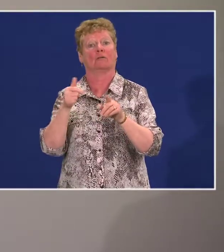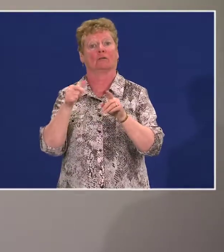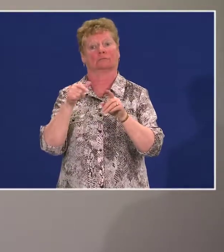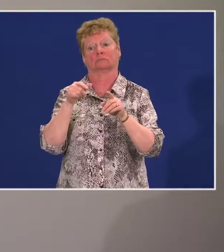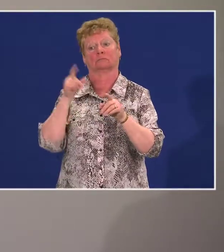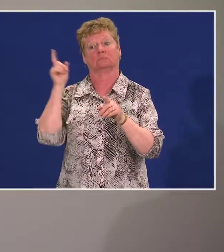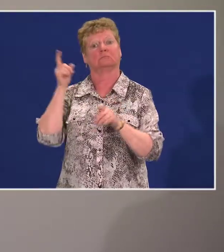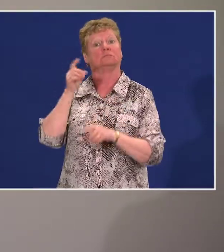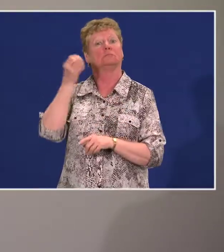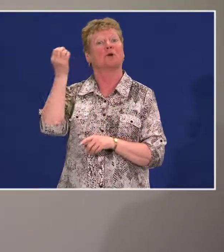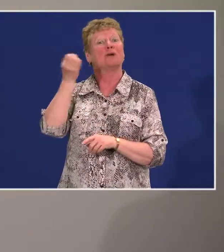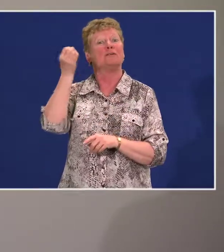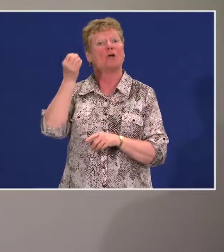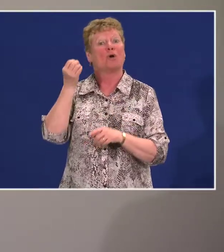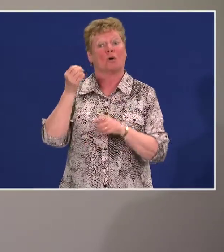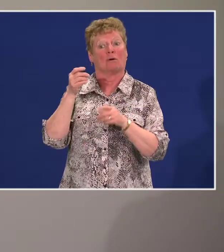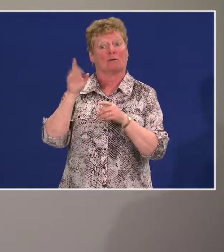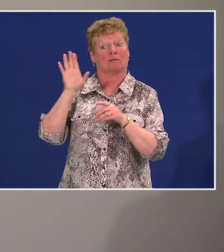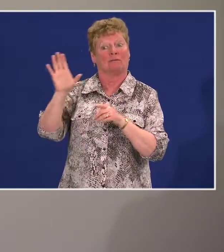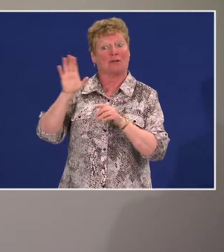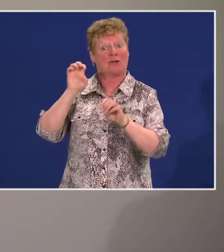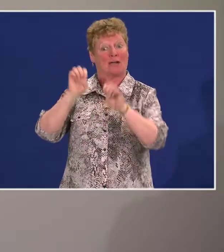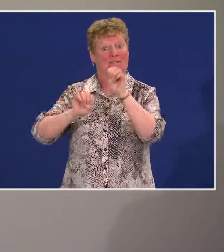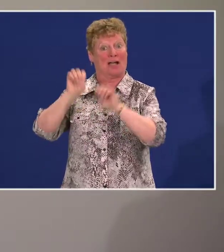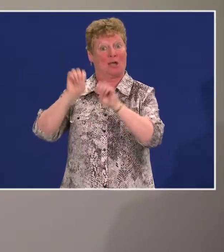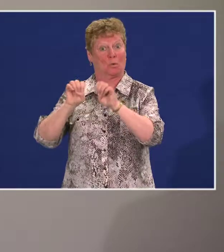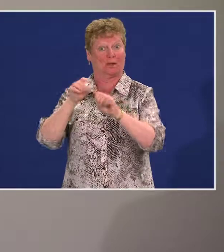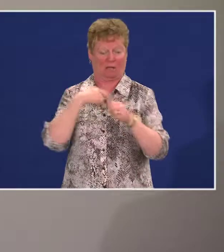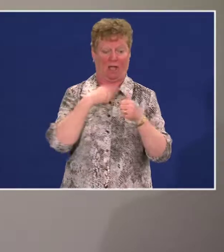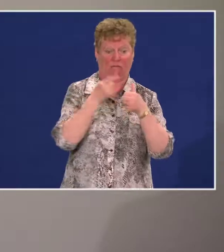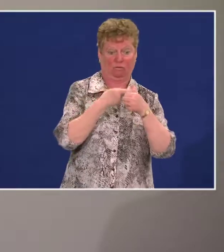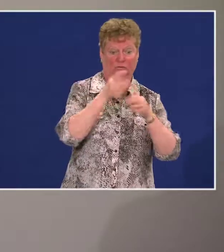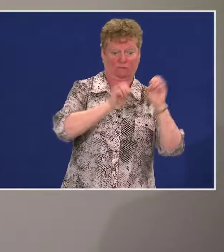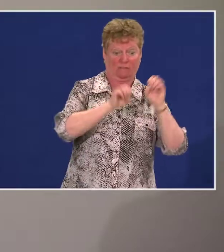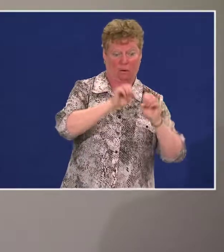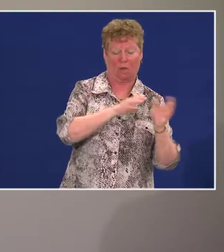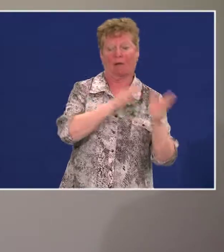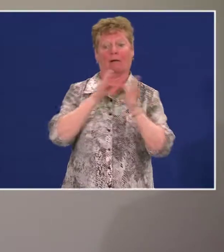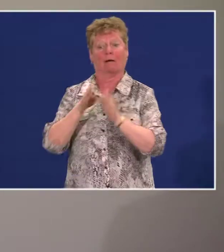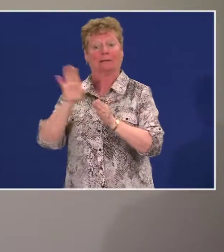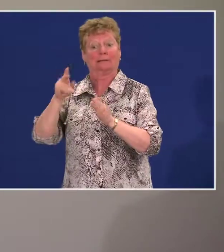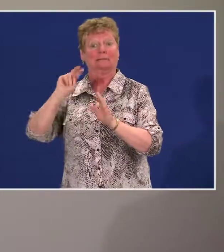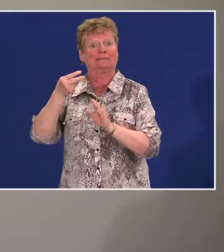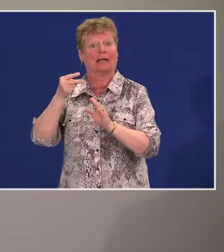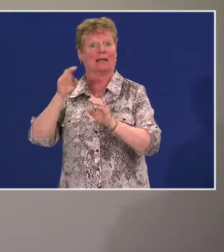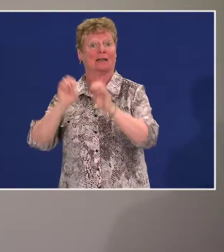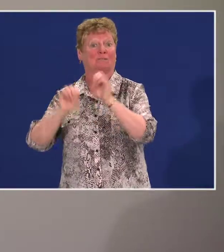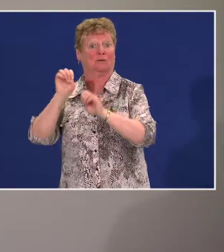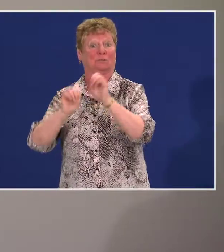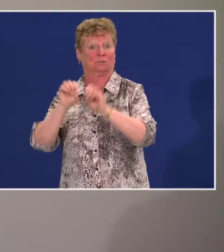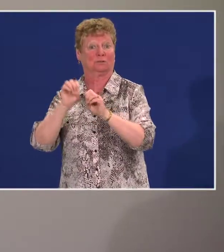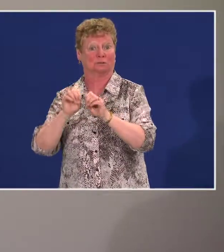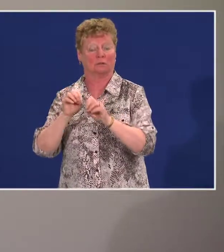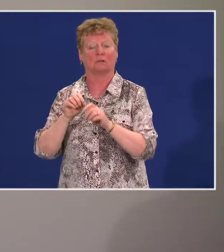Ontario legislation, it's this area that has come into